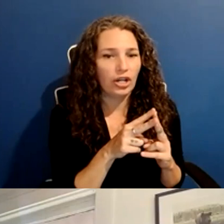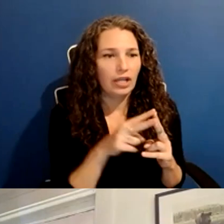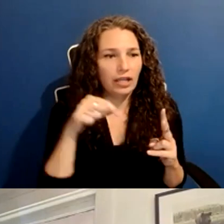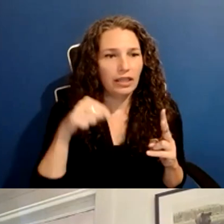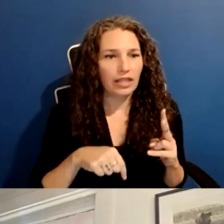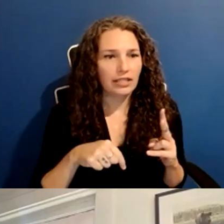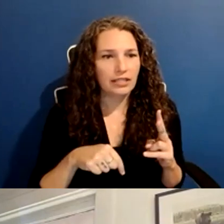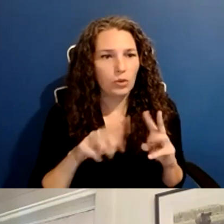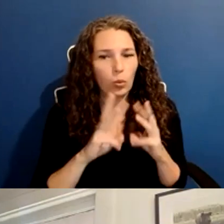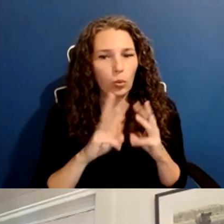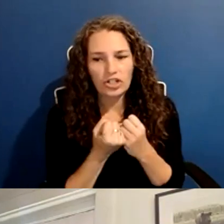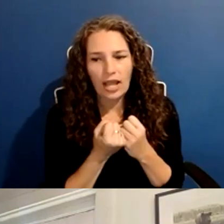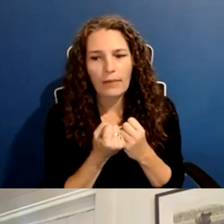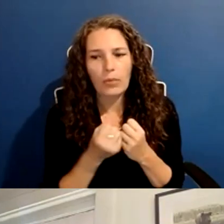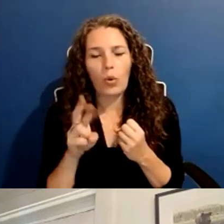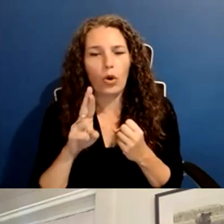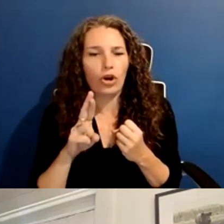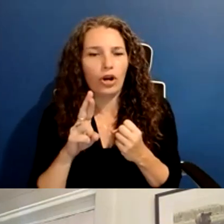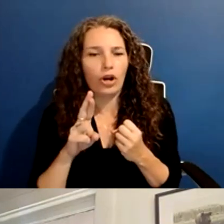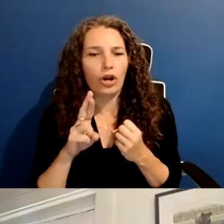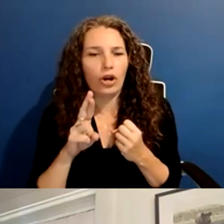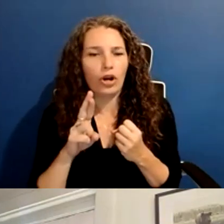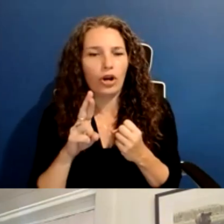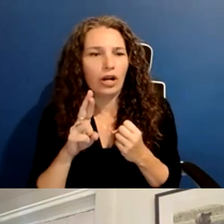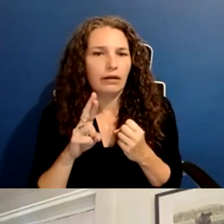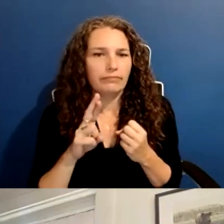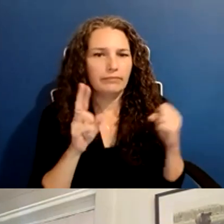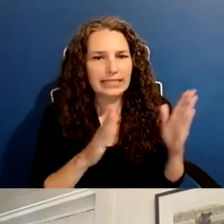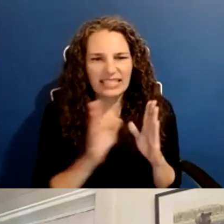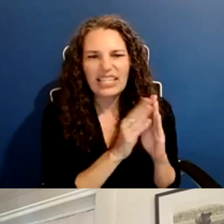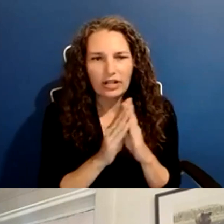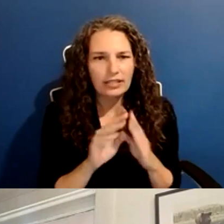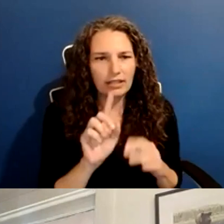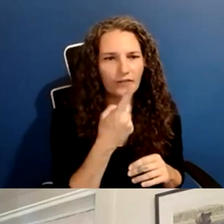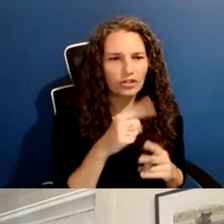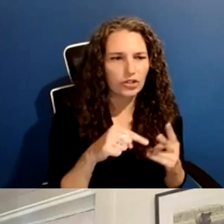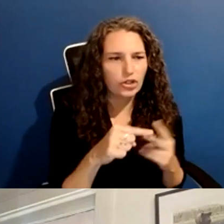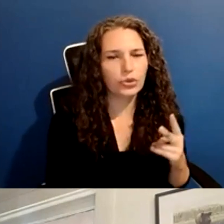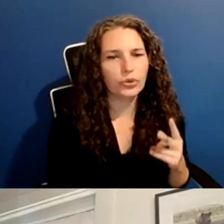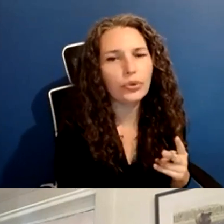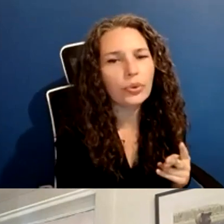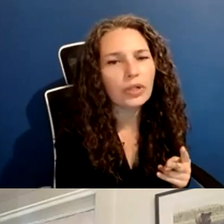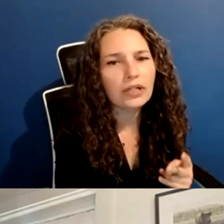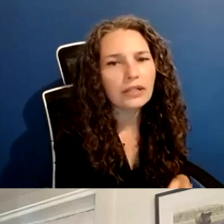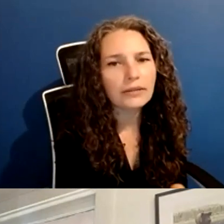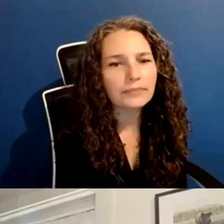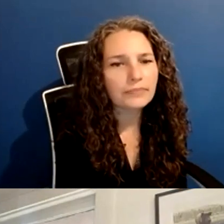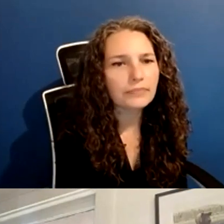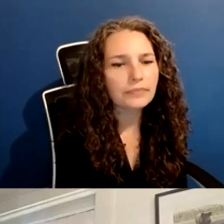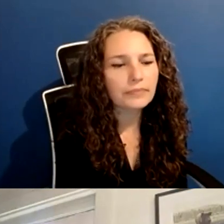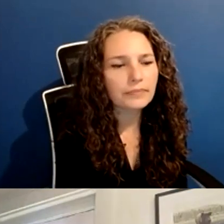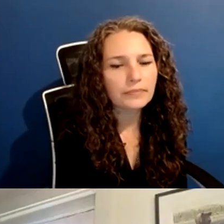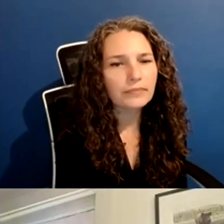workshop series, either of the first two sessions, yesterday's or today's will receive an email to recordings